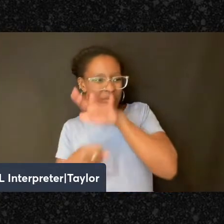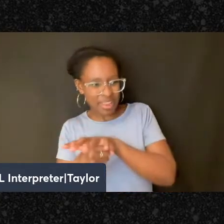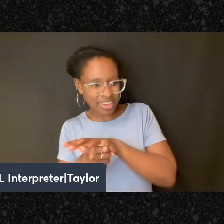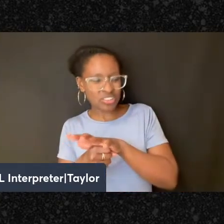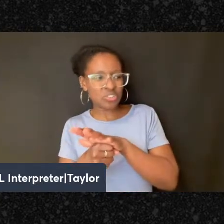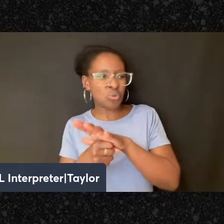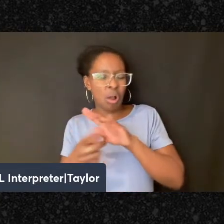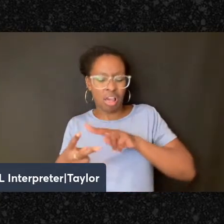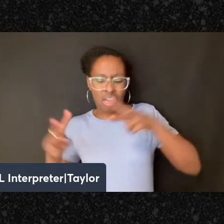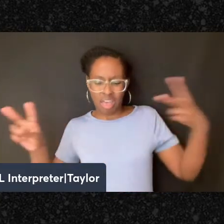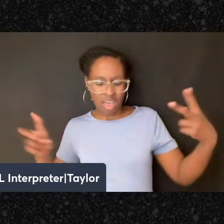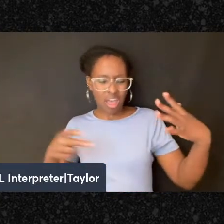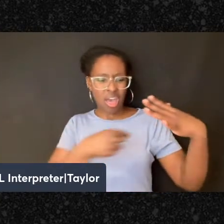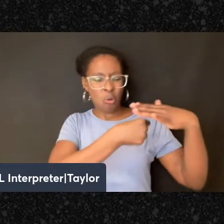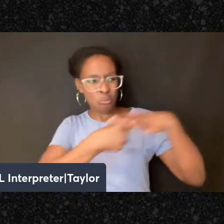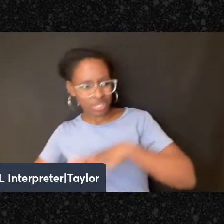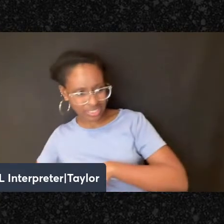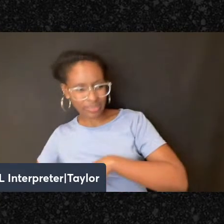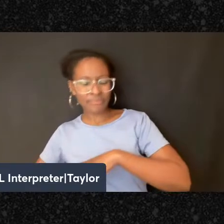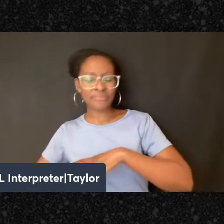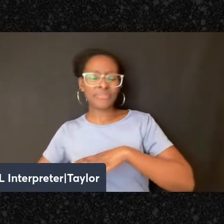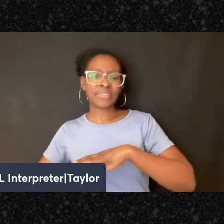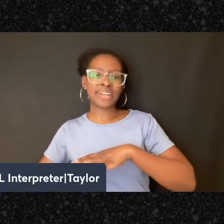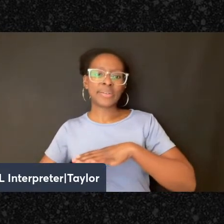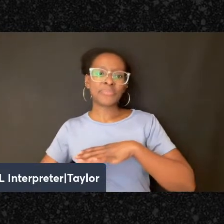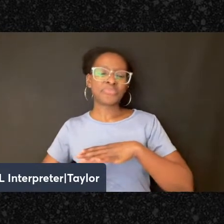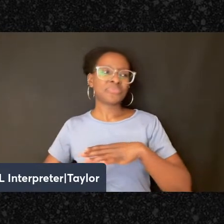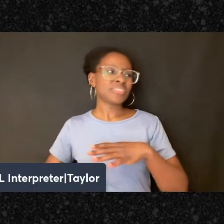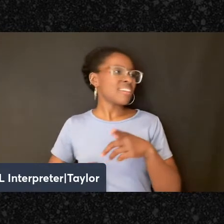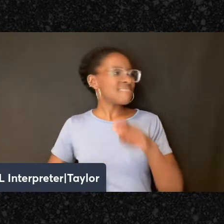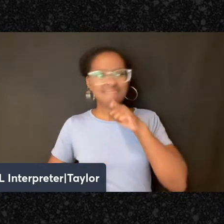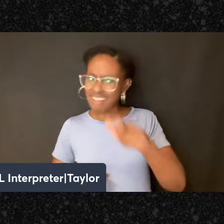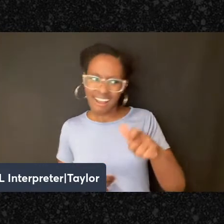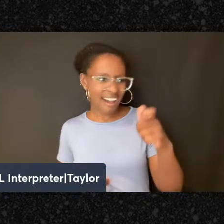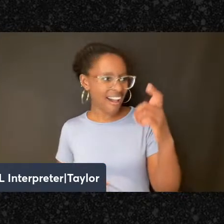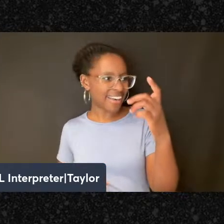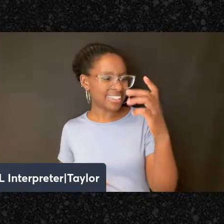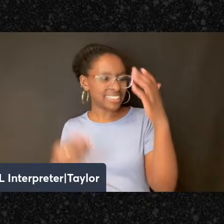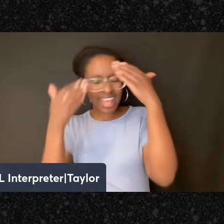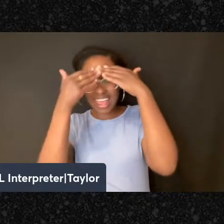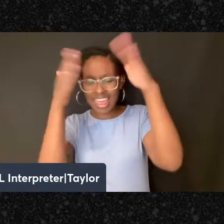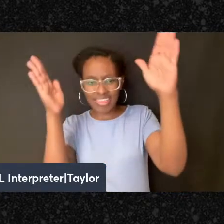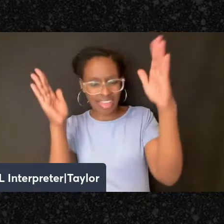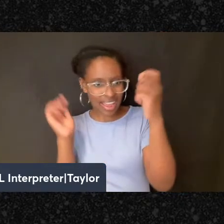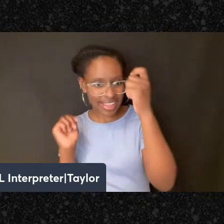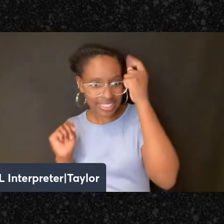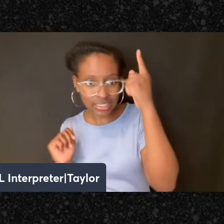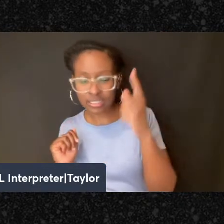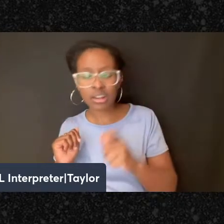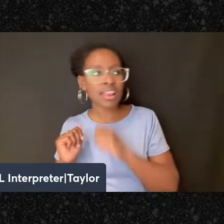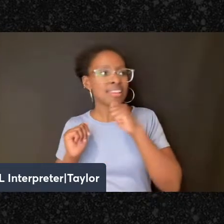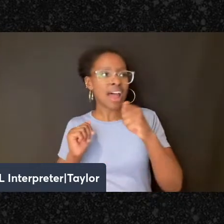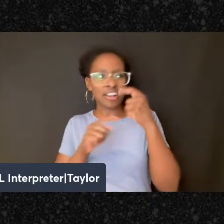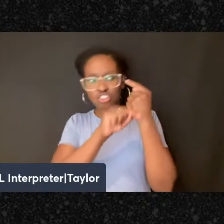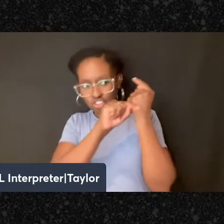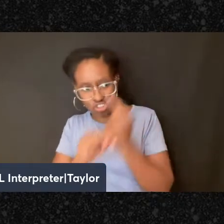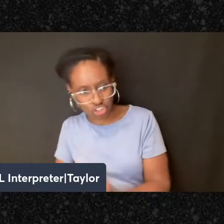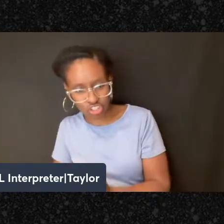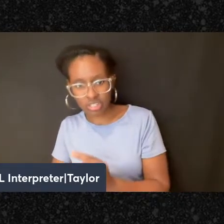oppressive, unenlightened form of tradition that was clearly